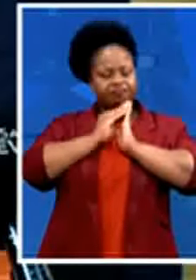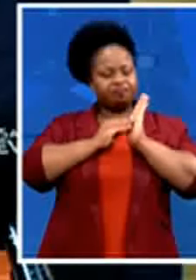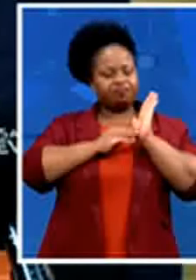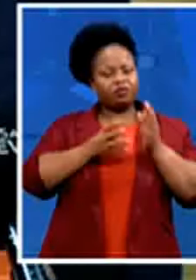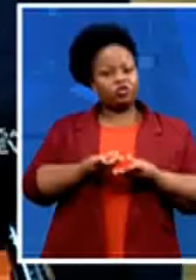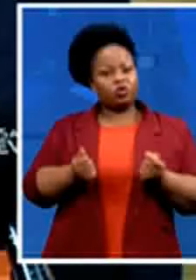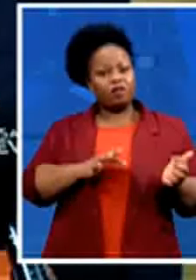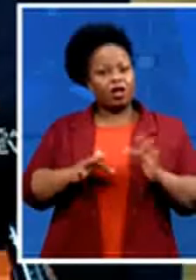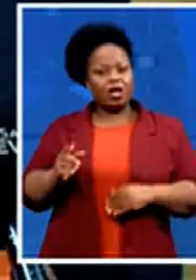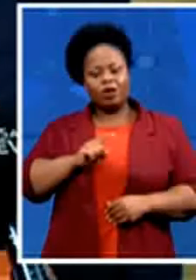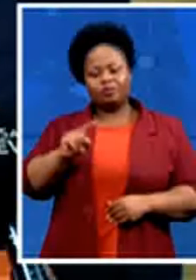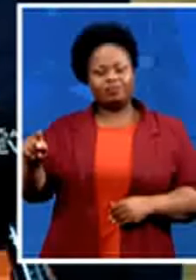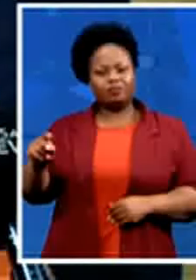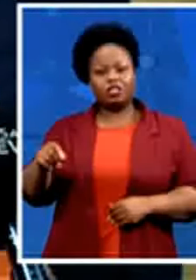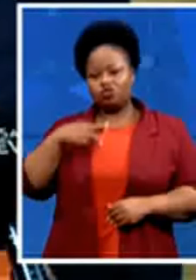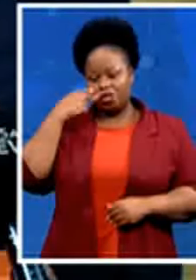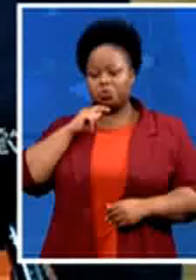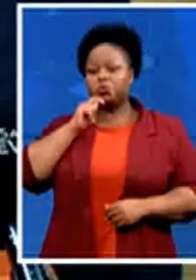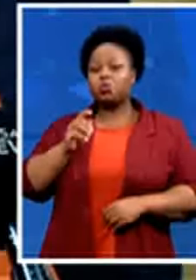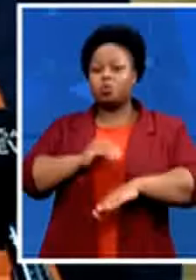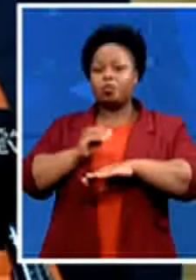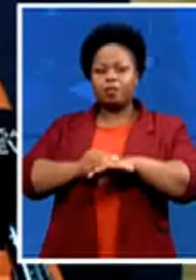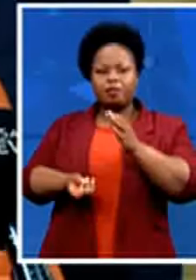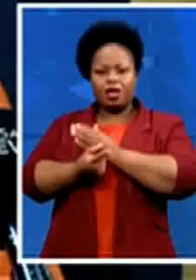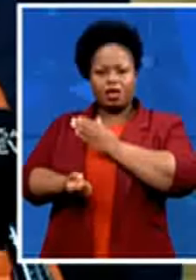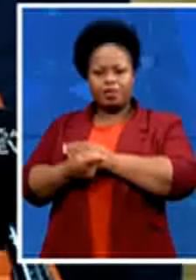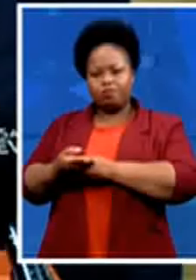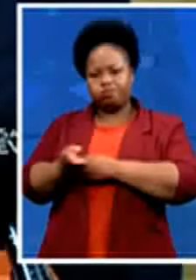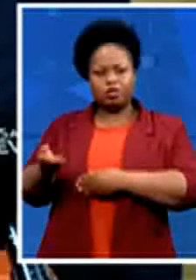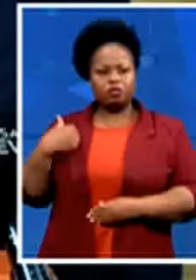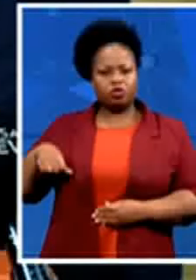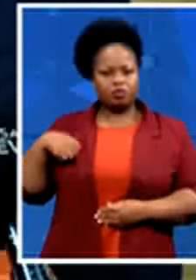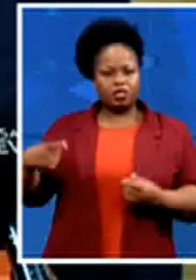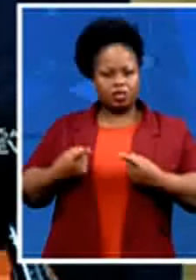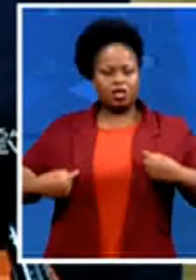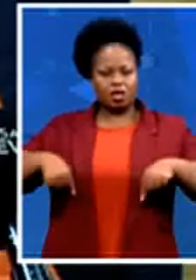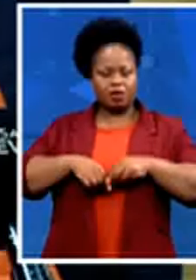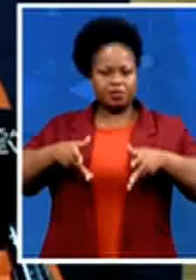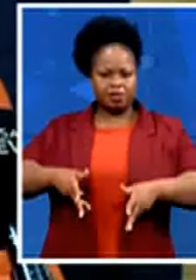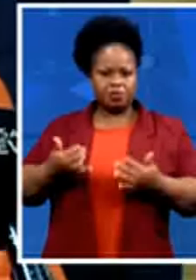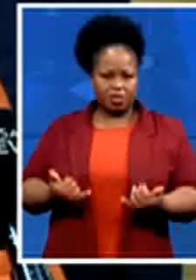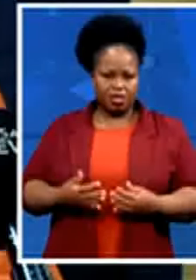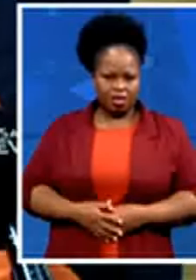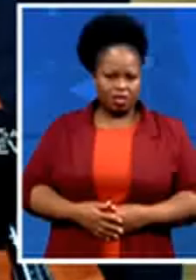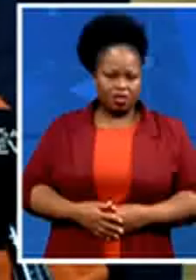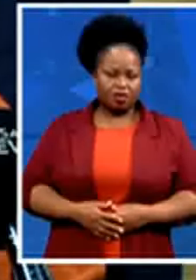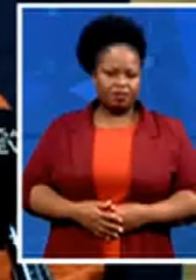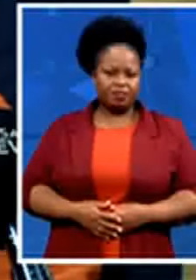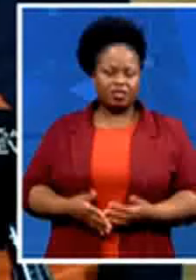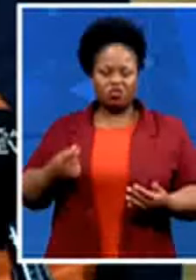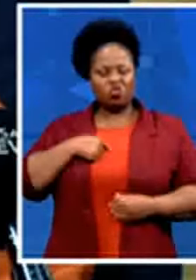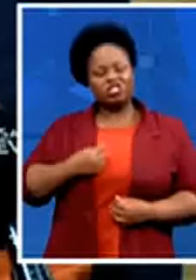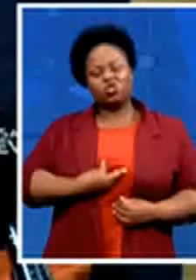many problems our municipalities face today rather than a wish list of promises